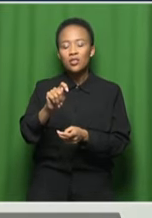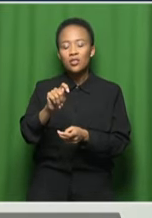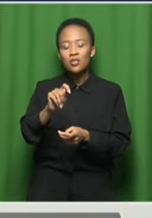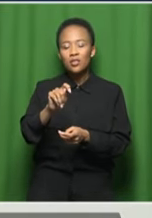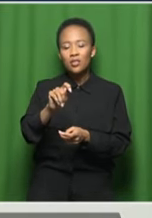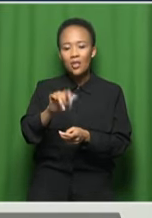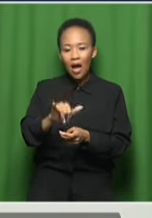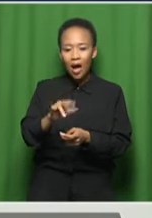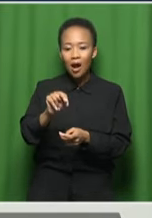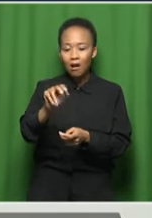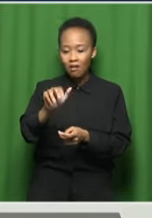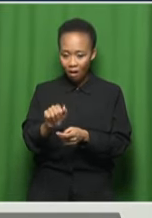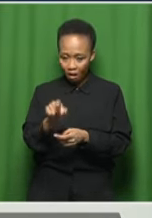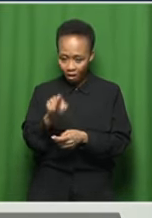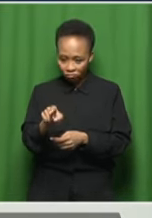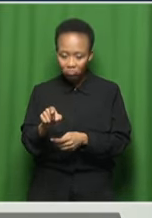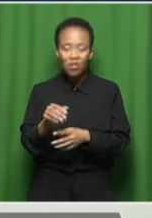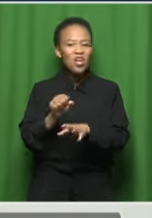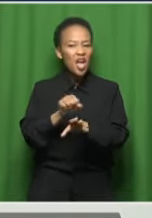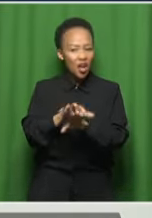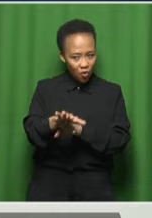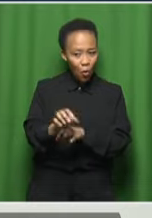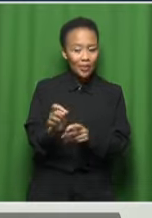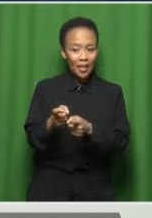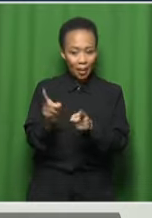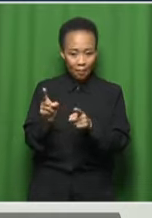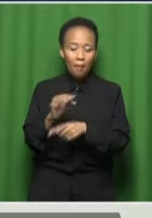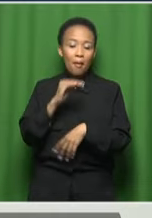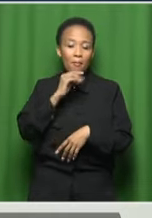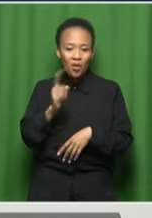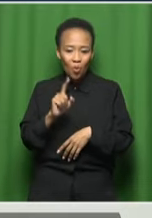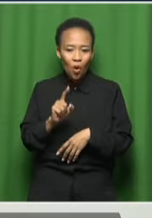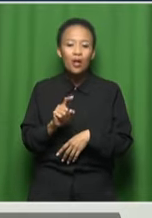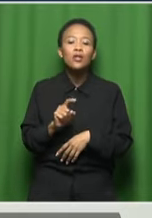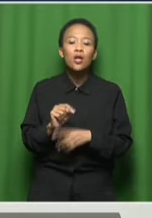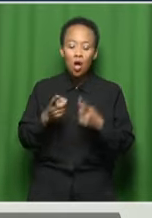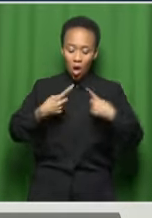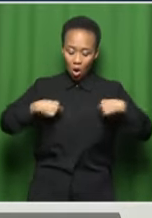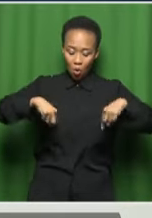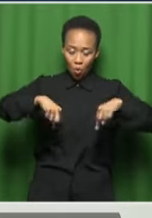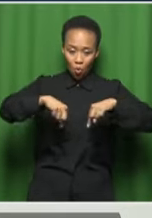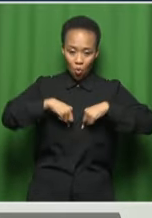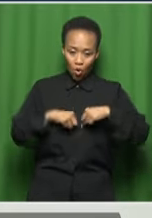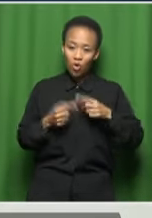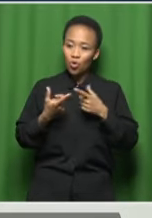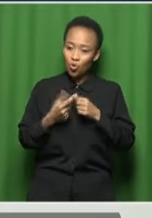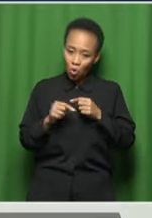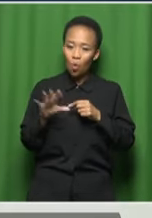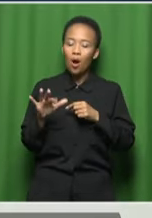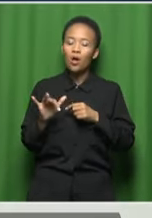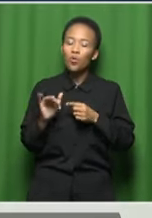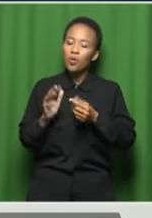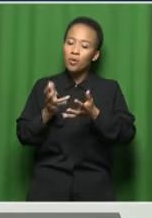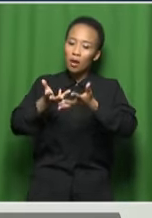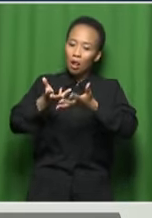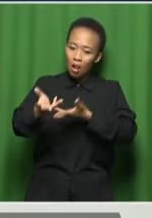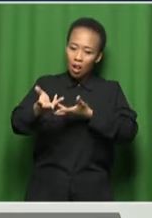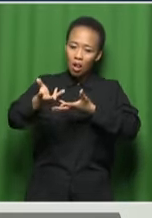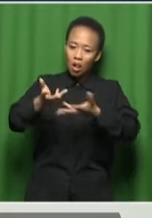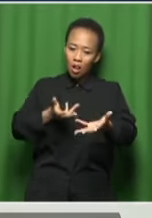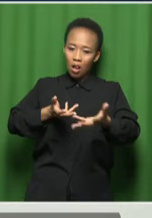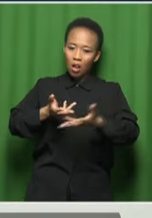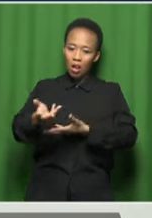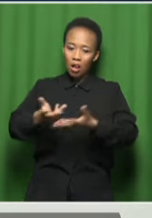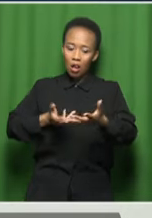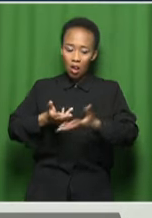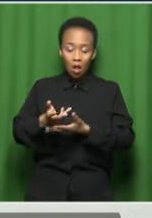So there's a scholarship that you engage, that you're able to engage with when you engage the